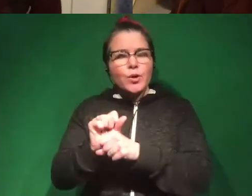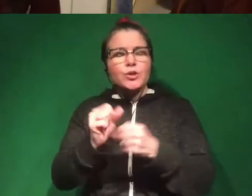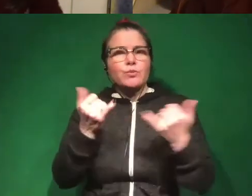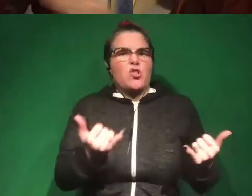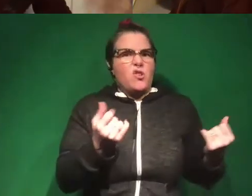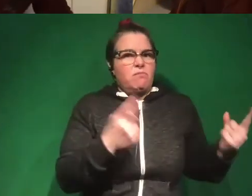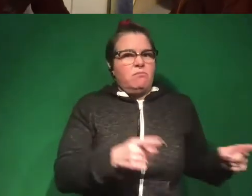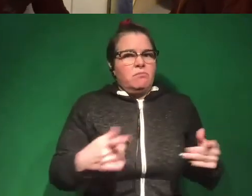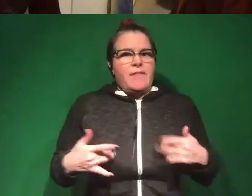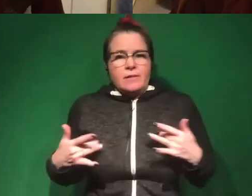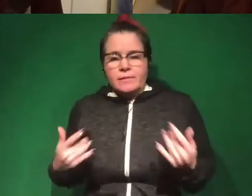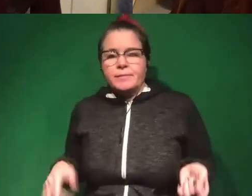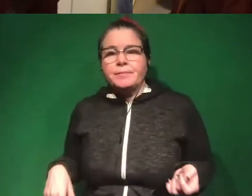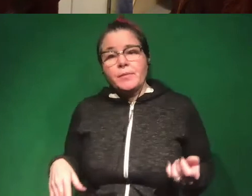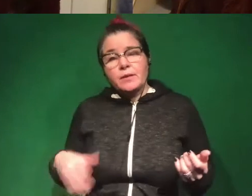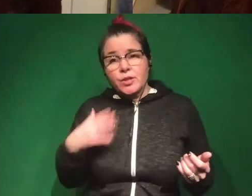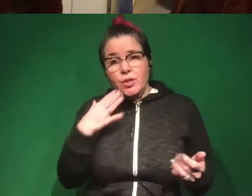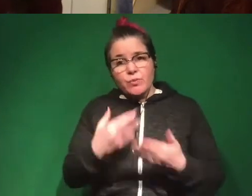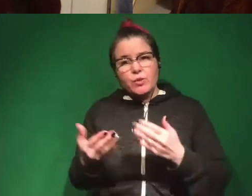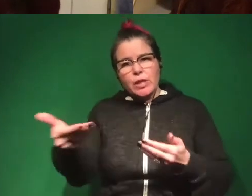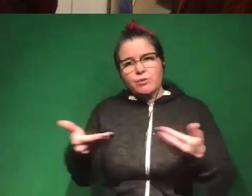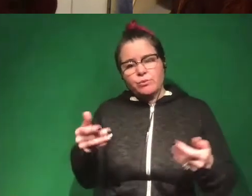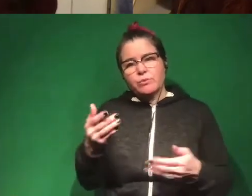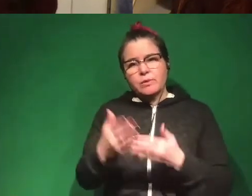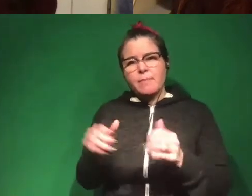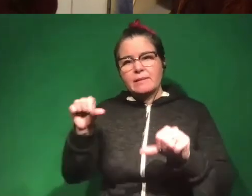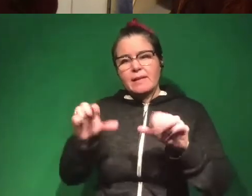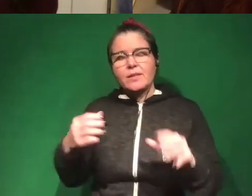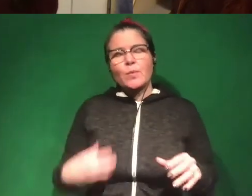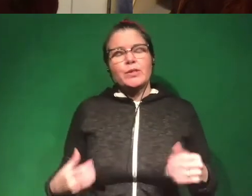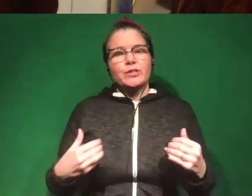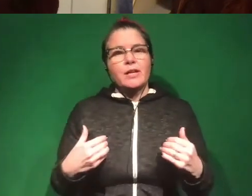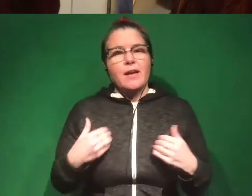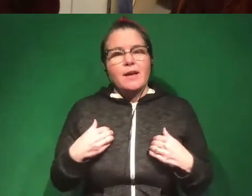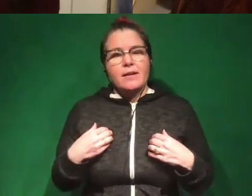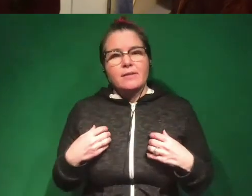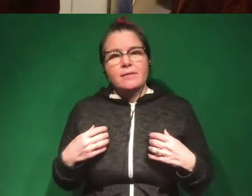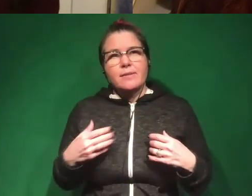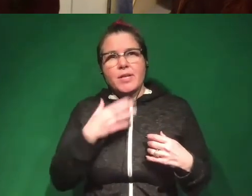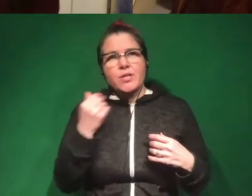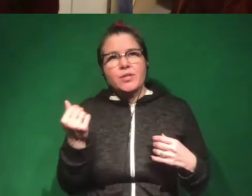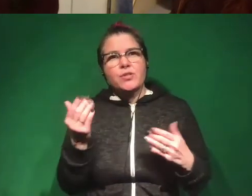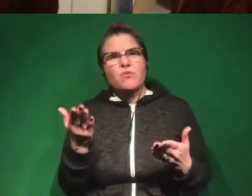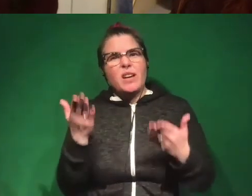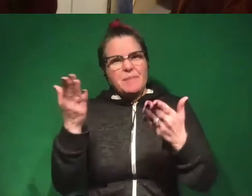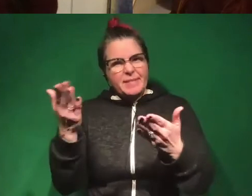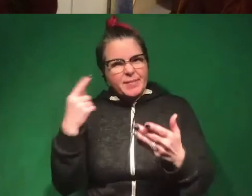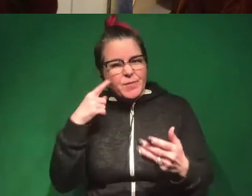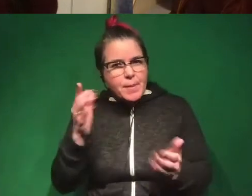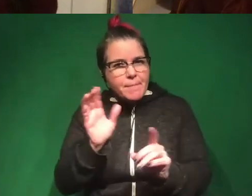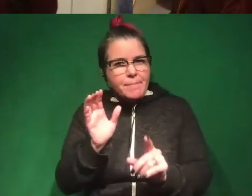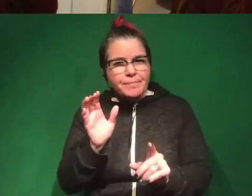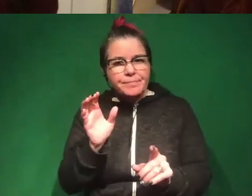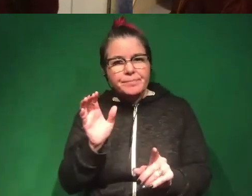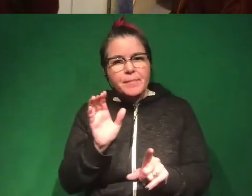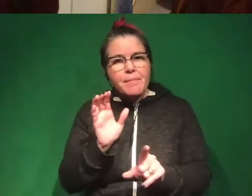to get used to, um, to get introduced to some of the scientists. I wish I had a better recommendation for popular science